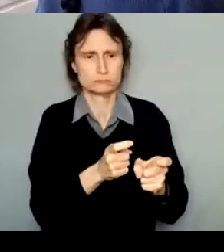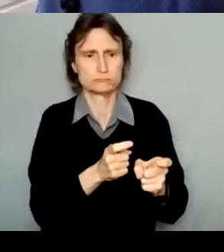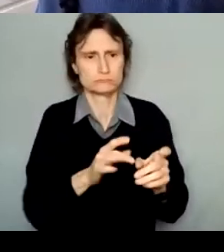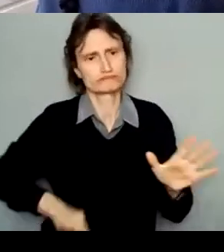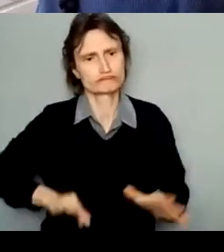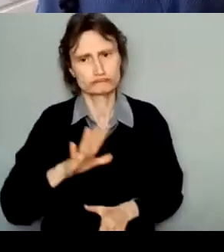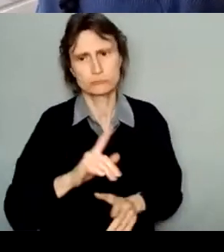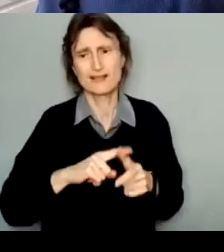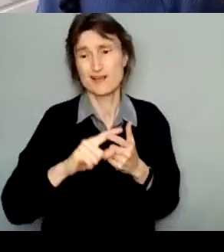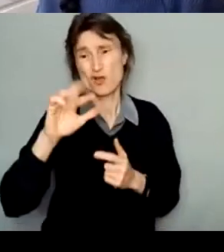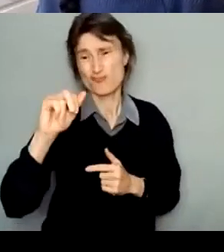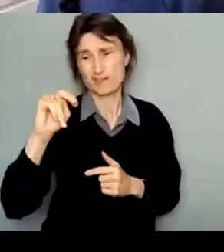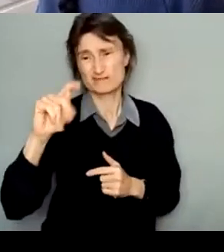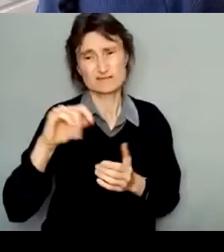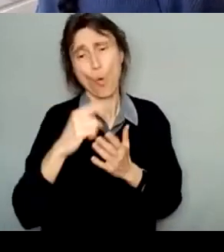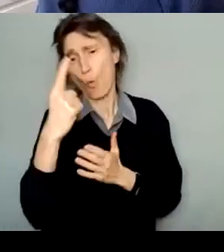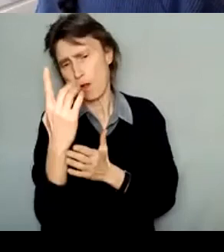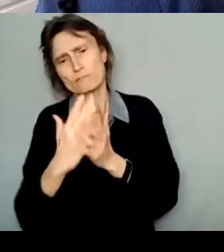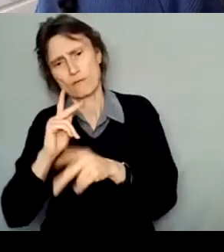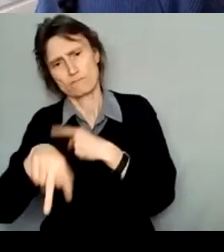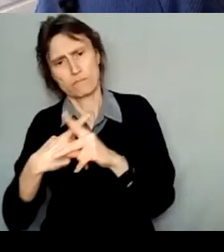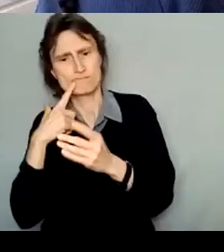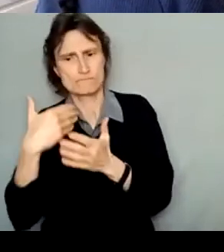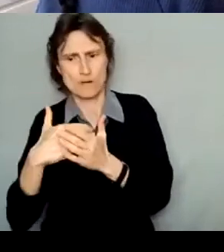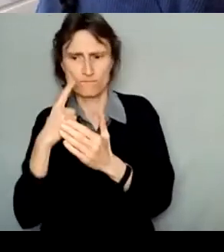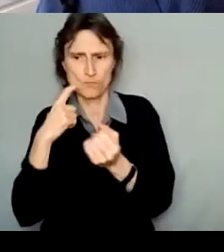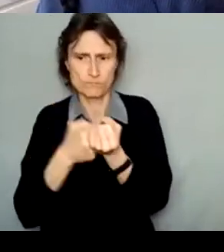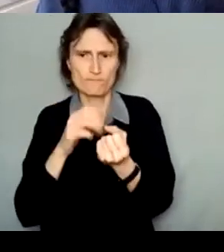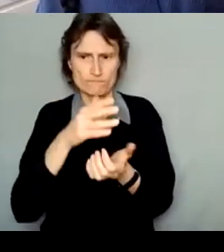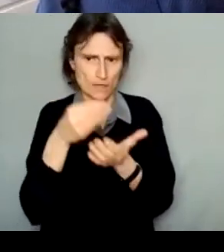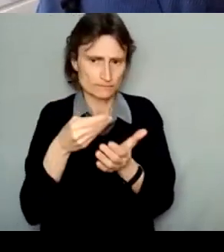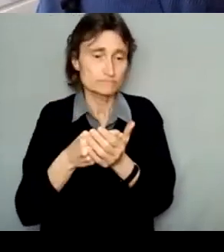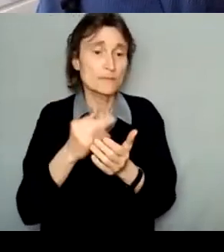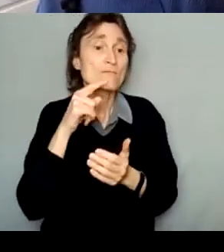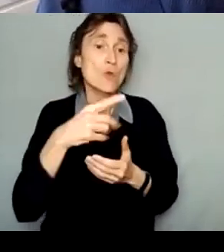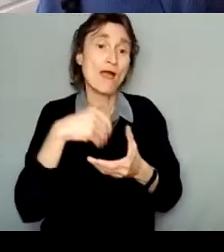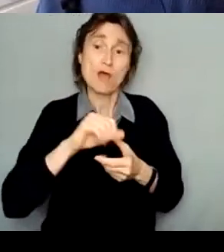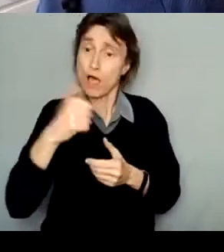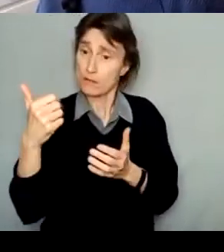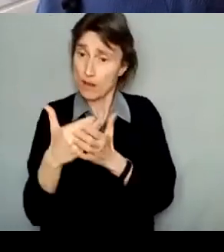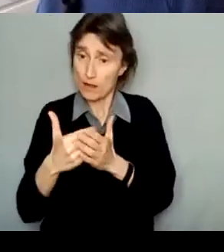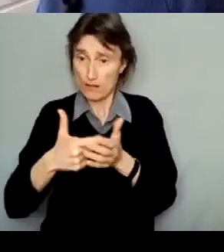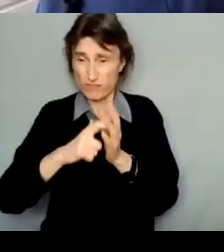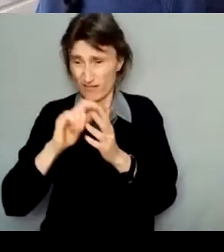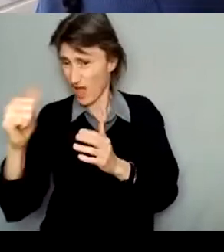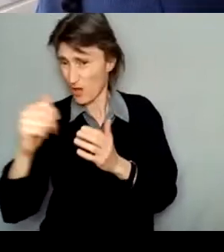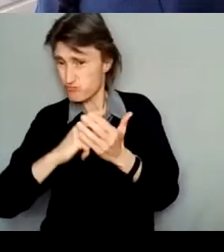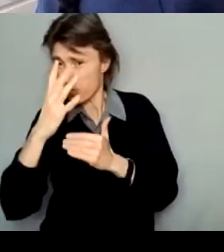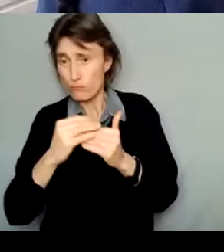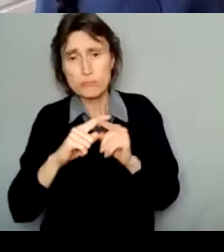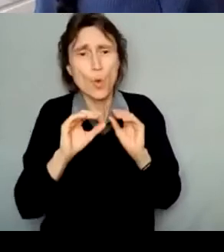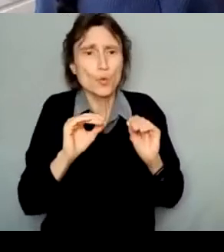your project and its costs. If you're applying for additional funding outside of this program but it won't be confirmed before the deadline,